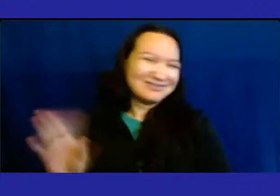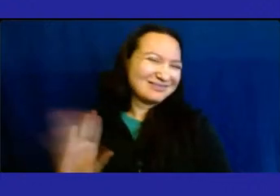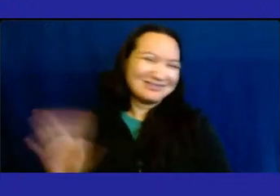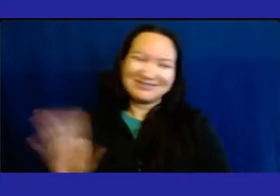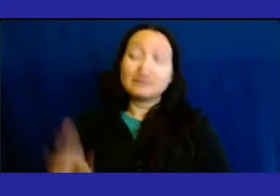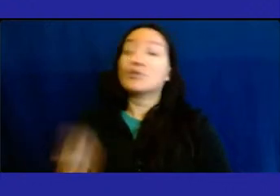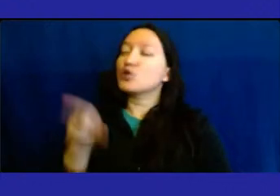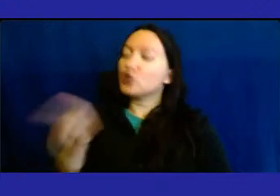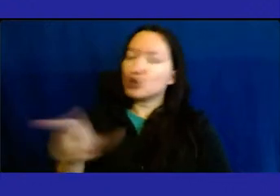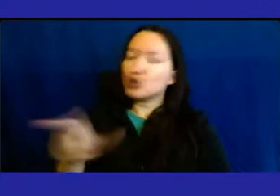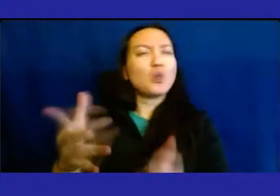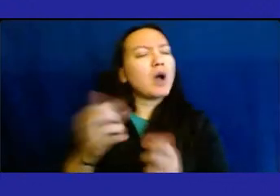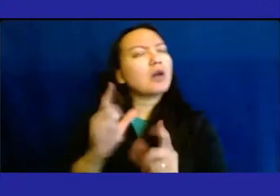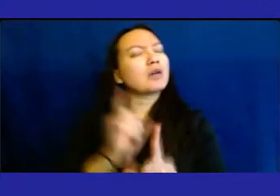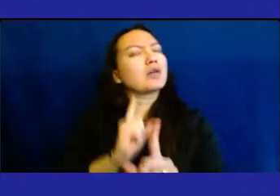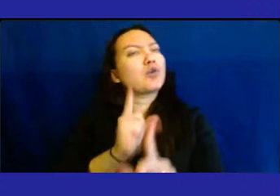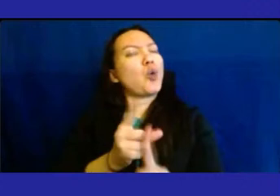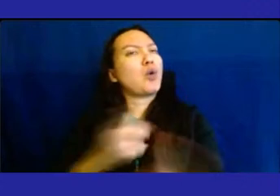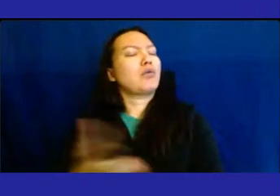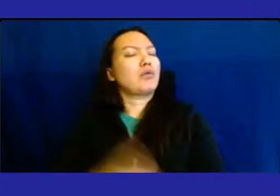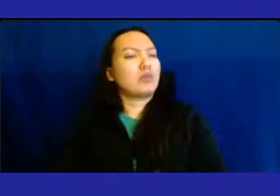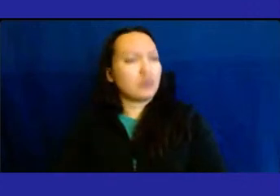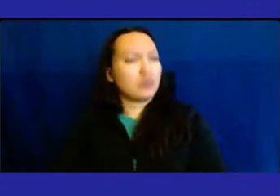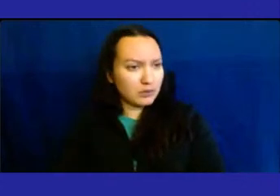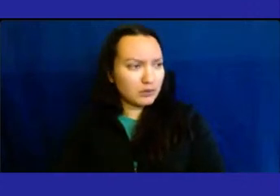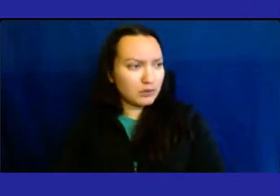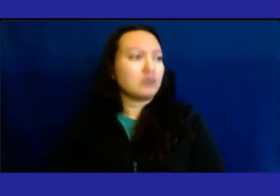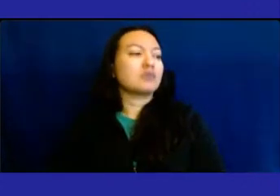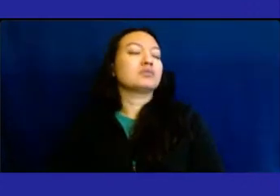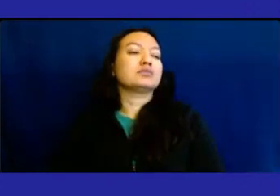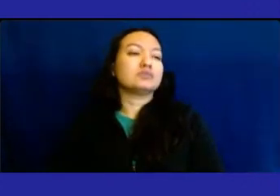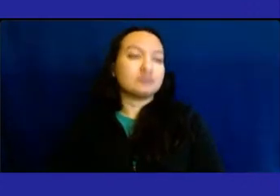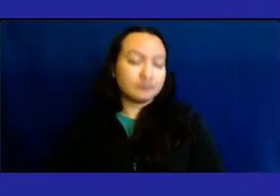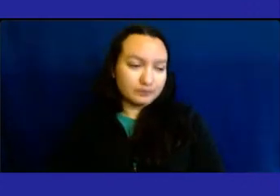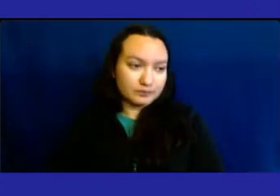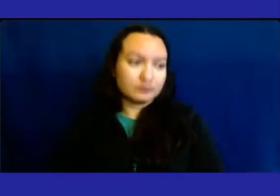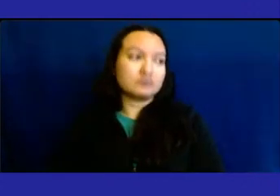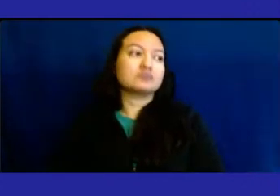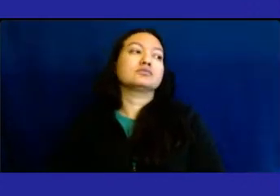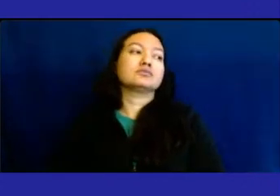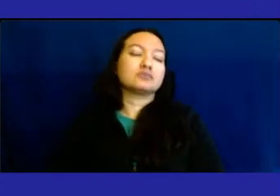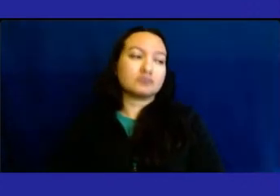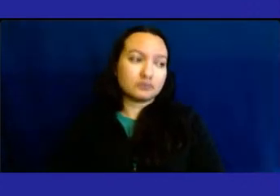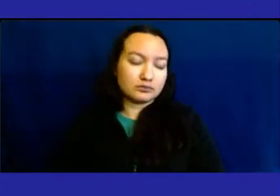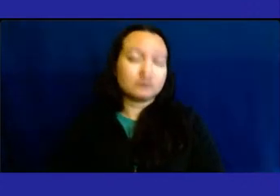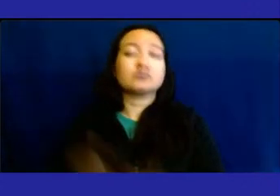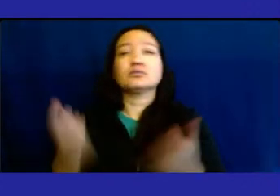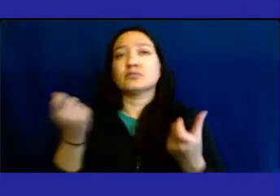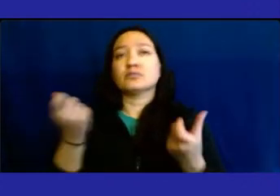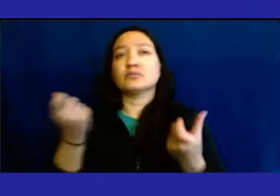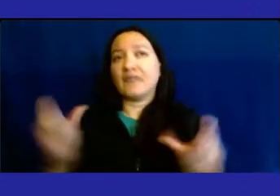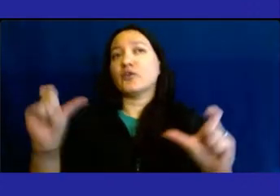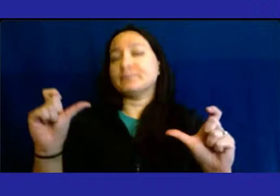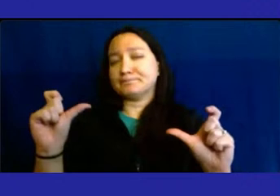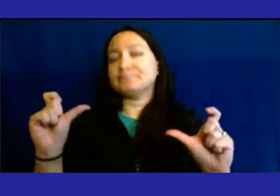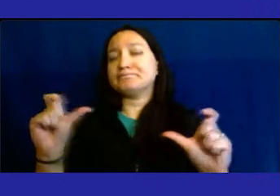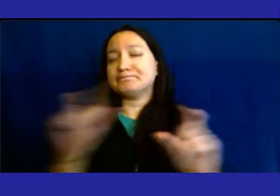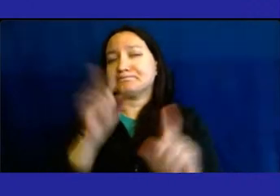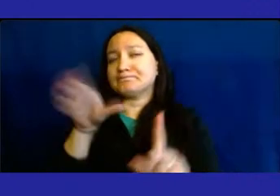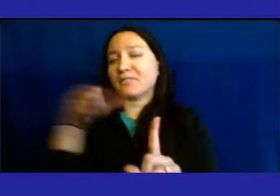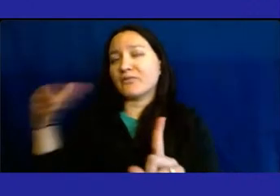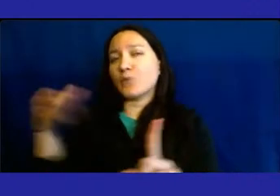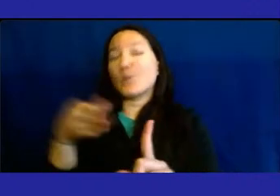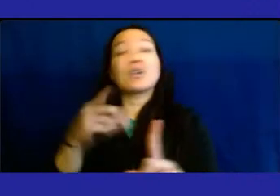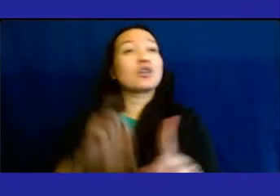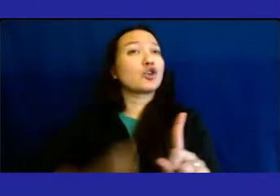you want to achieve? And that becomes what the efforts around. We are very proud